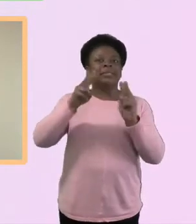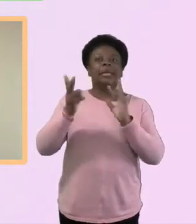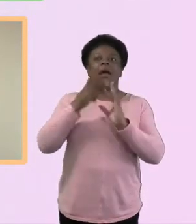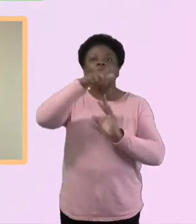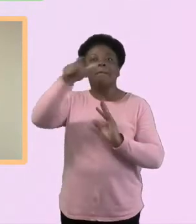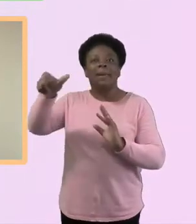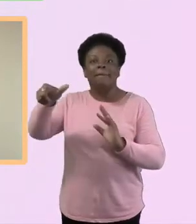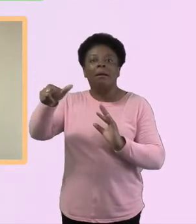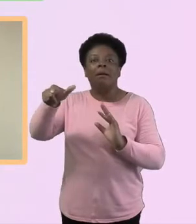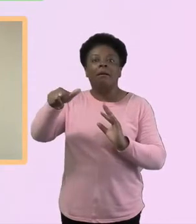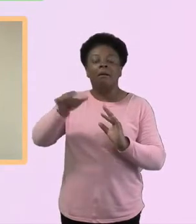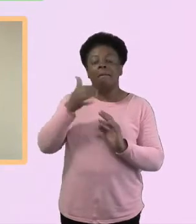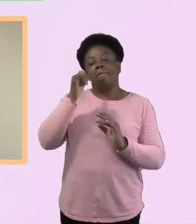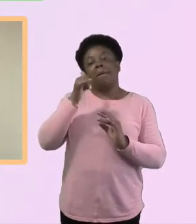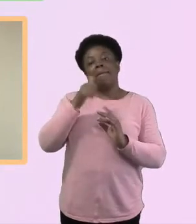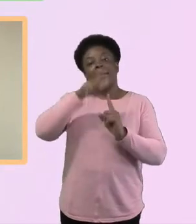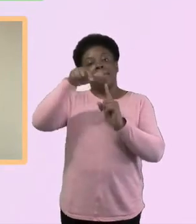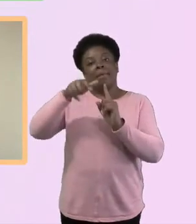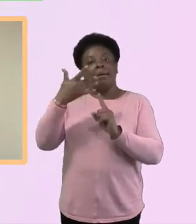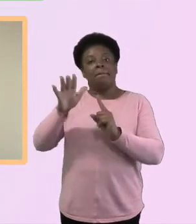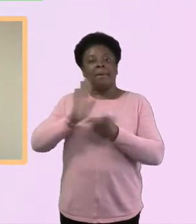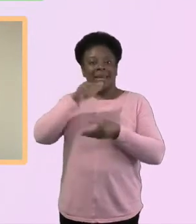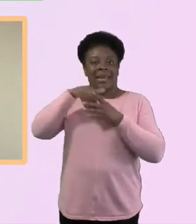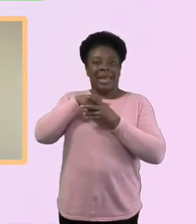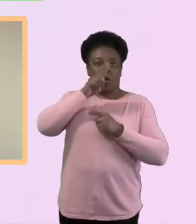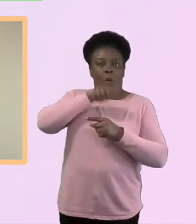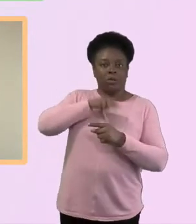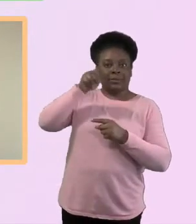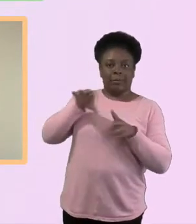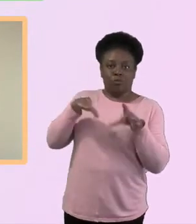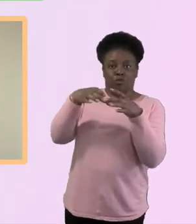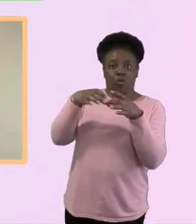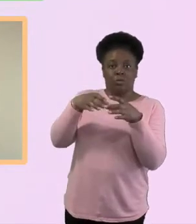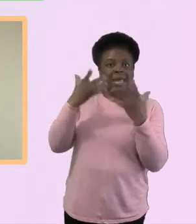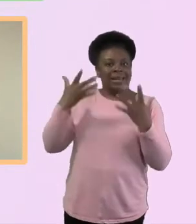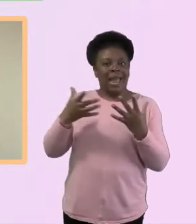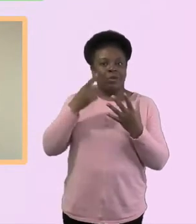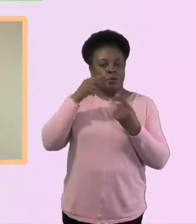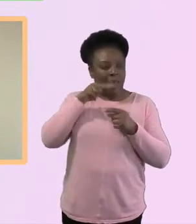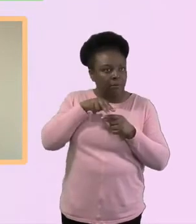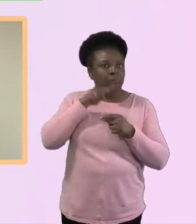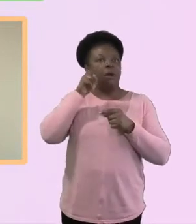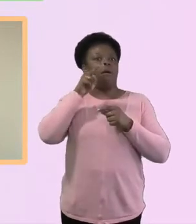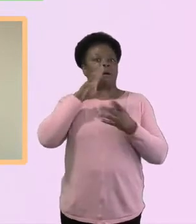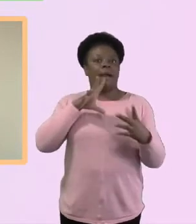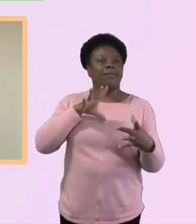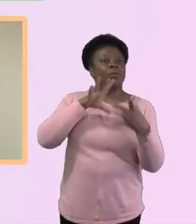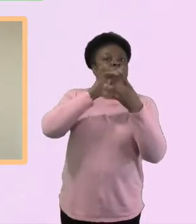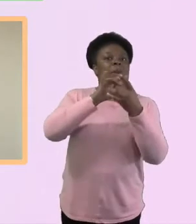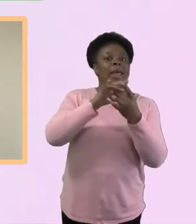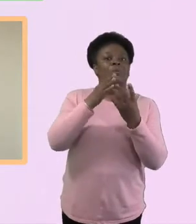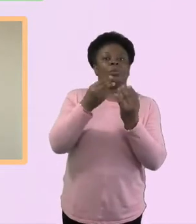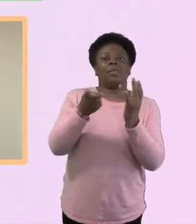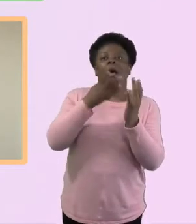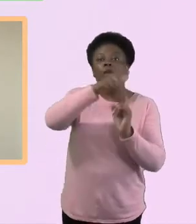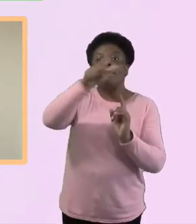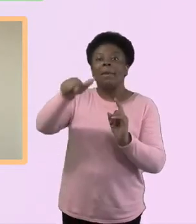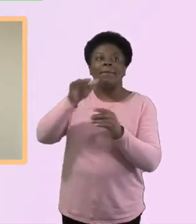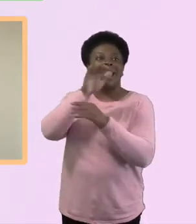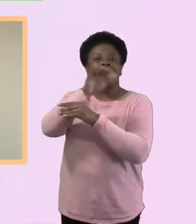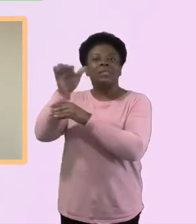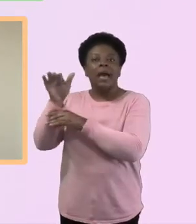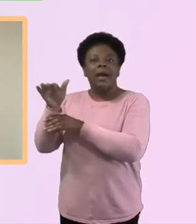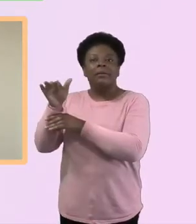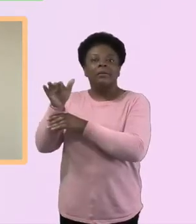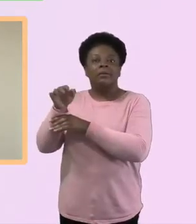particularly early on in COVID. So I think there has been a kind of reconnection. I think the challenge is for us now not to